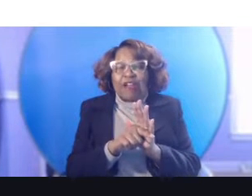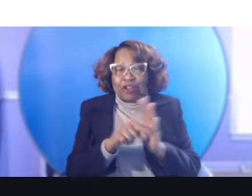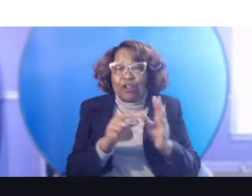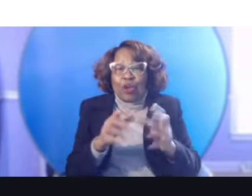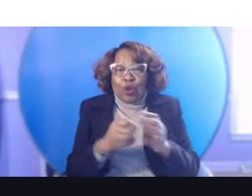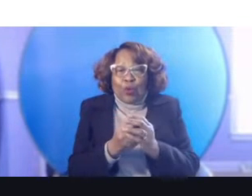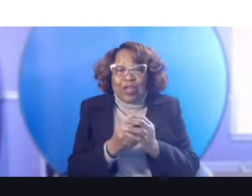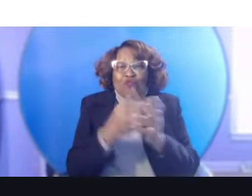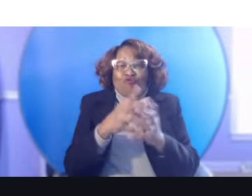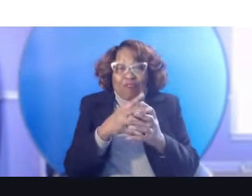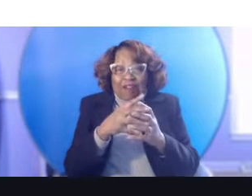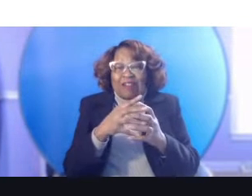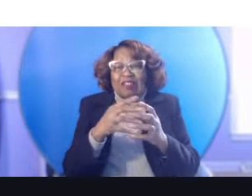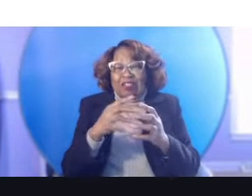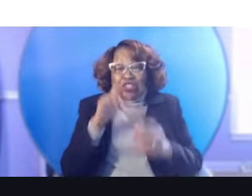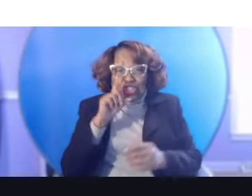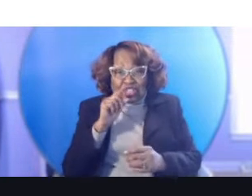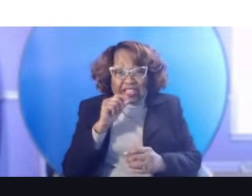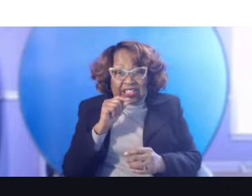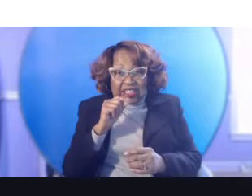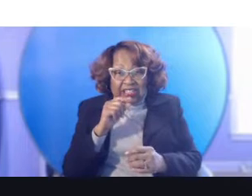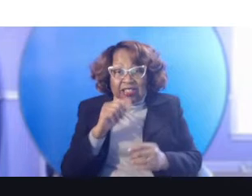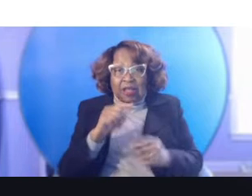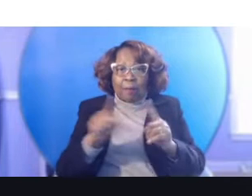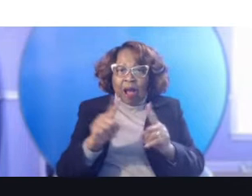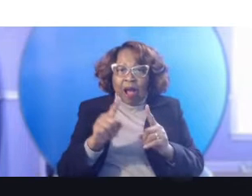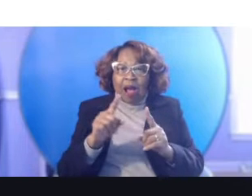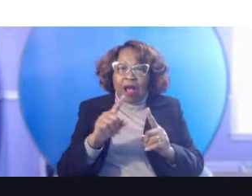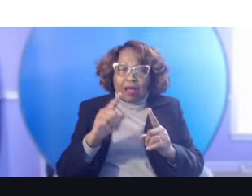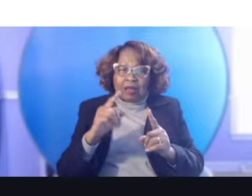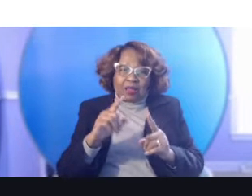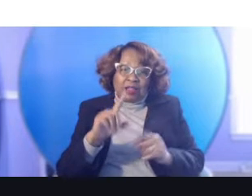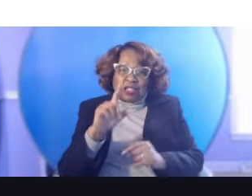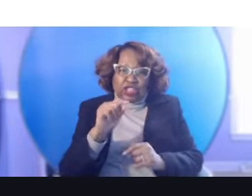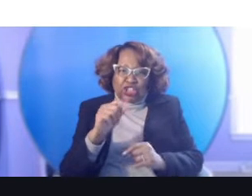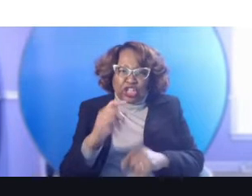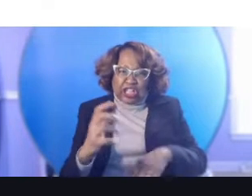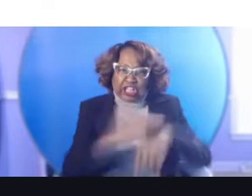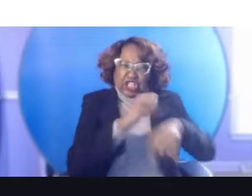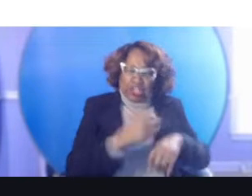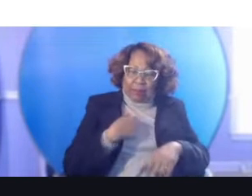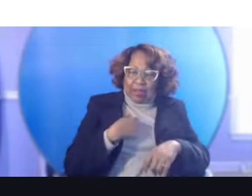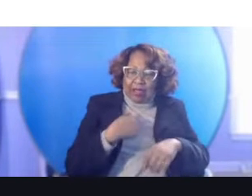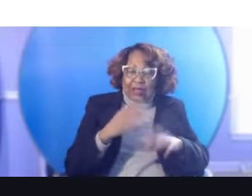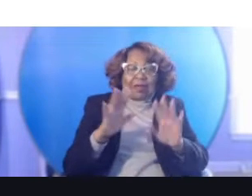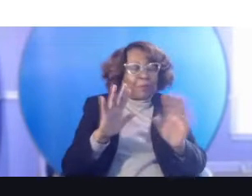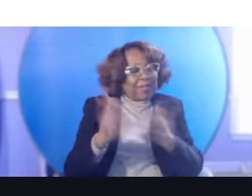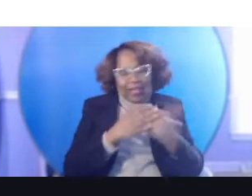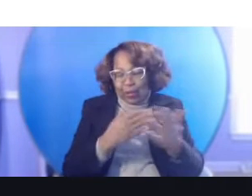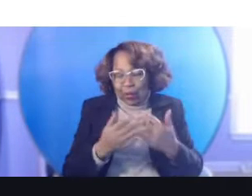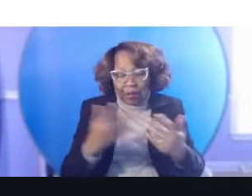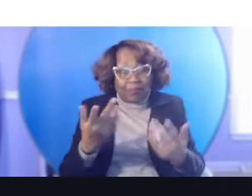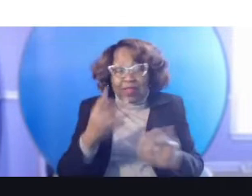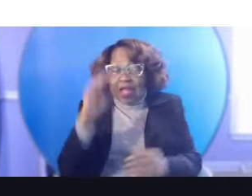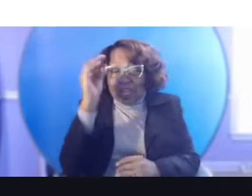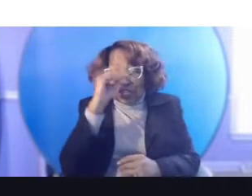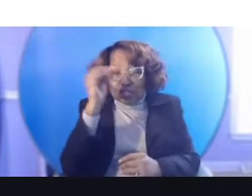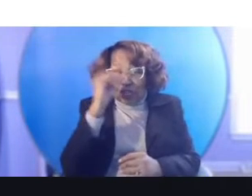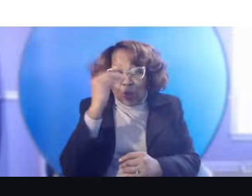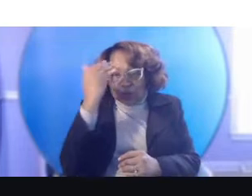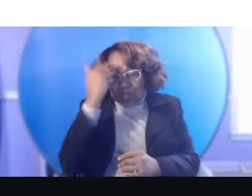Um, so we went having no knowledge of drawing to kind of doing everything full blown.